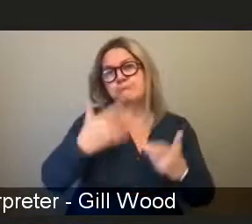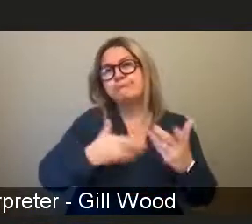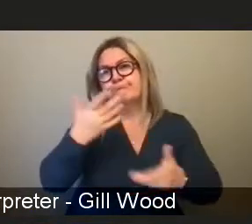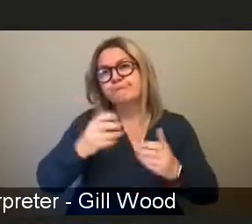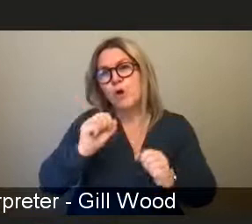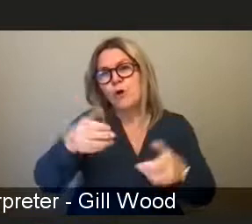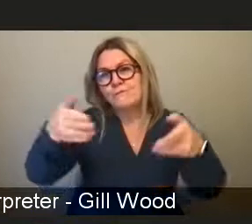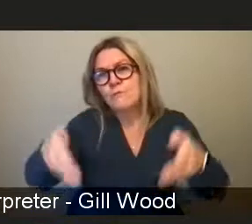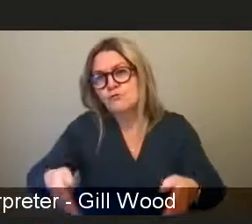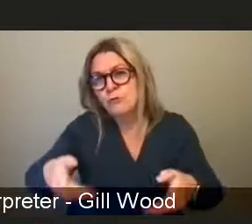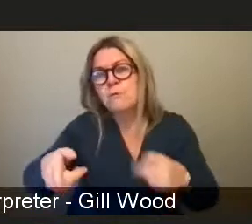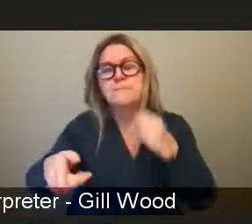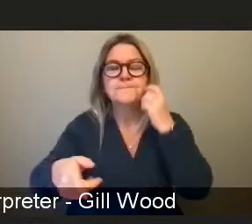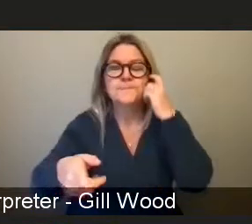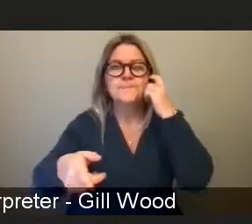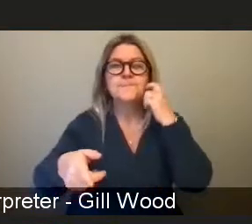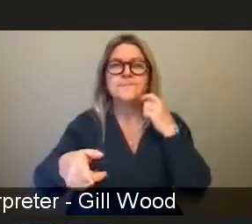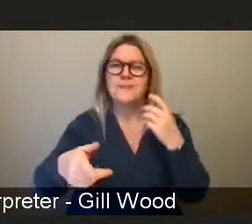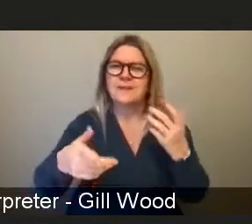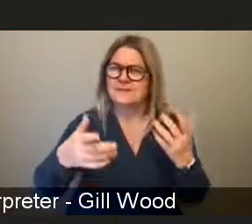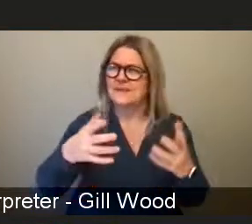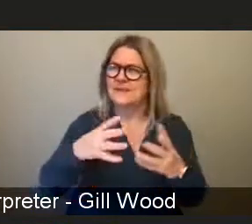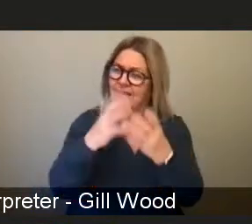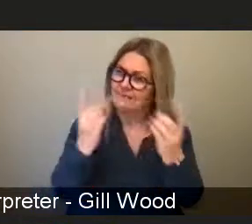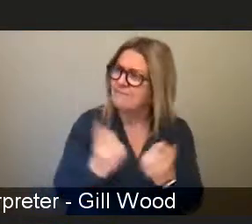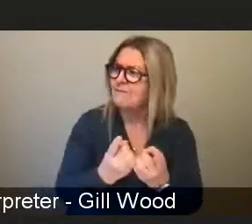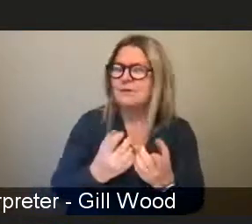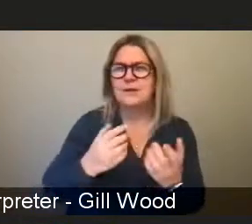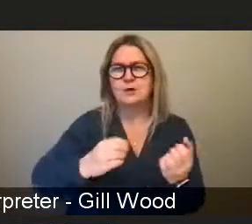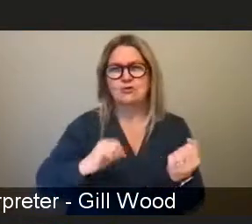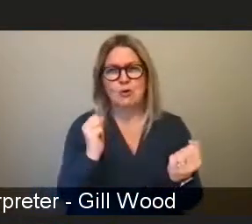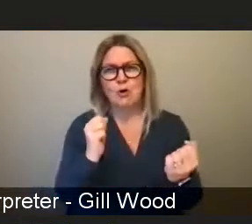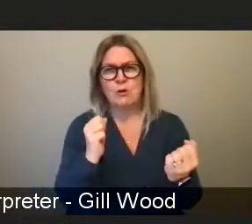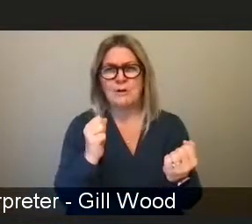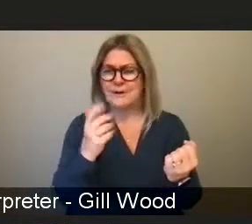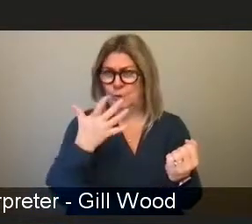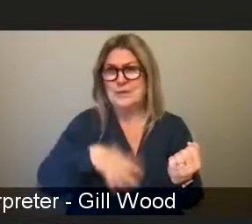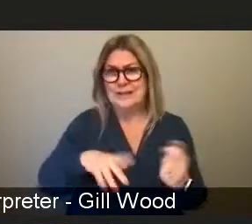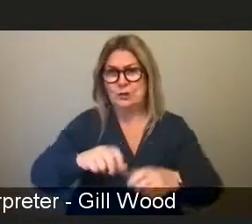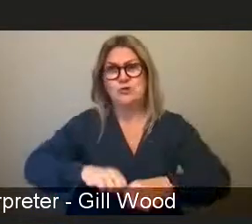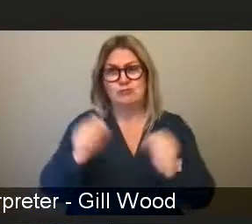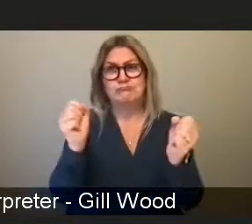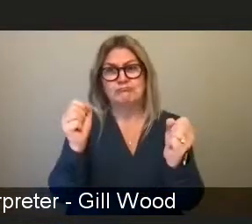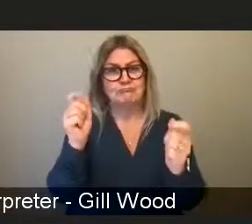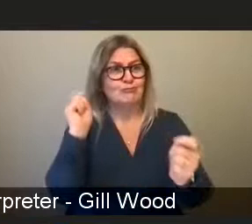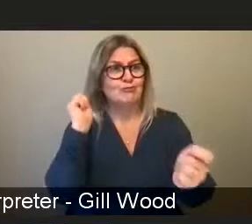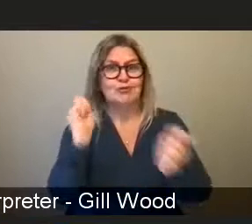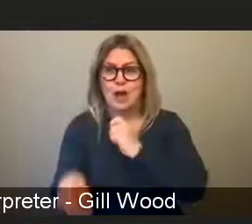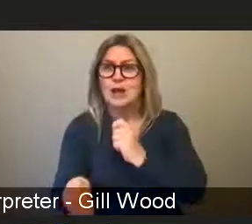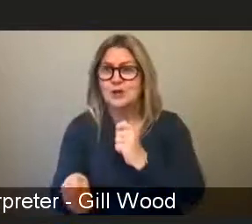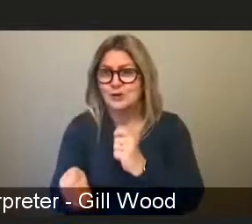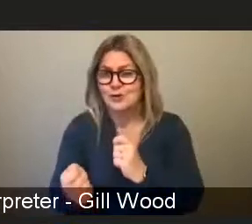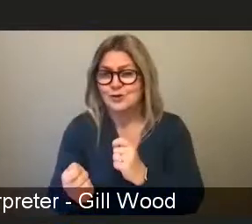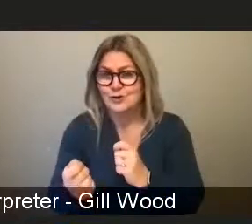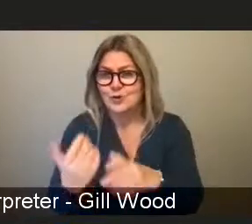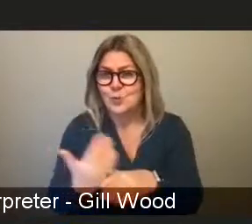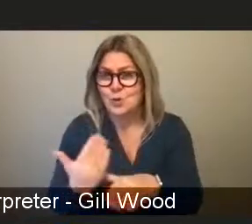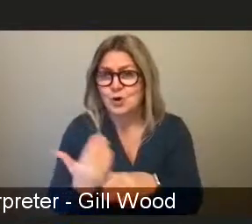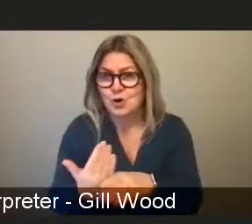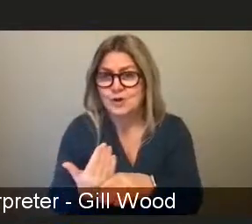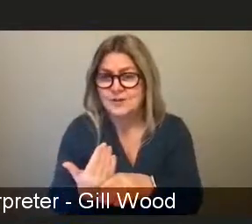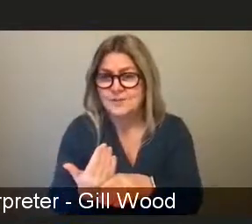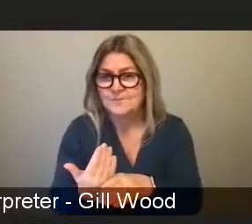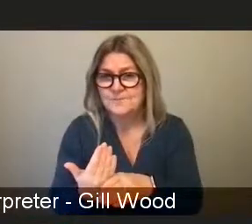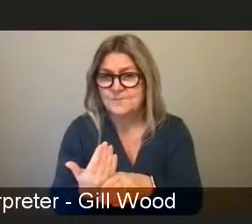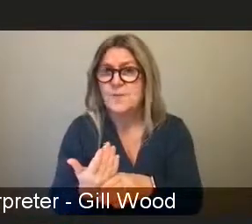us to continue to do groundbreaking world changing work. Yeah, thanks. Thanks so much. Can I just